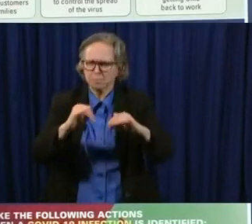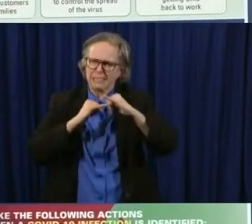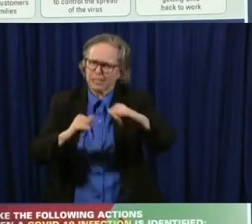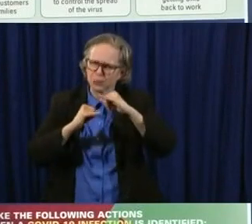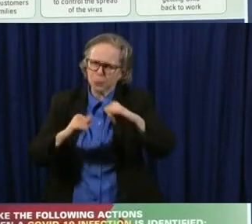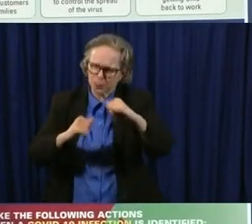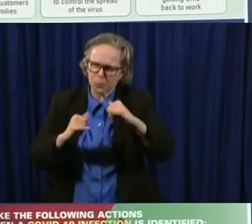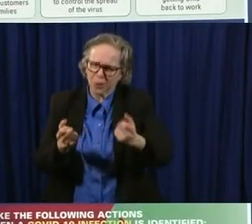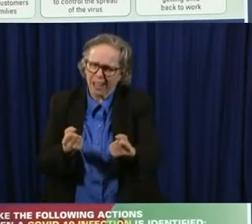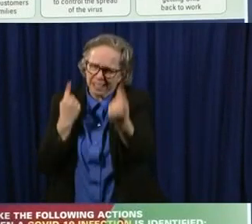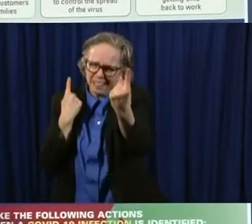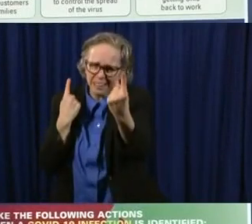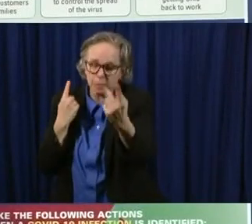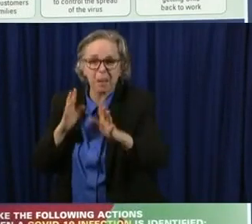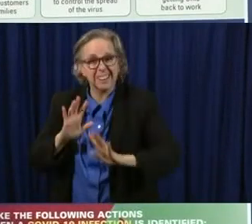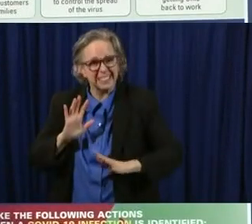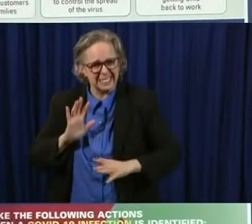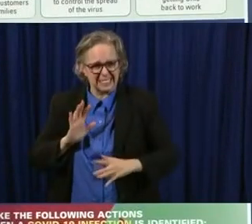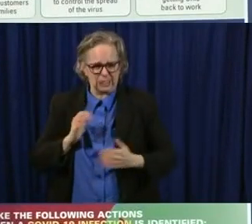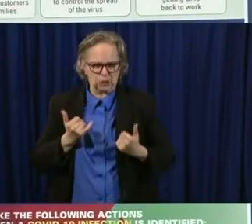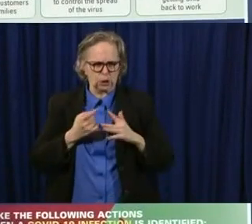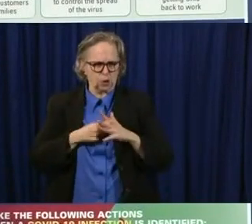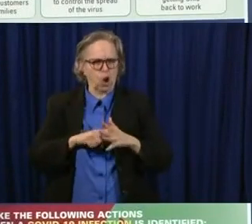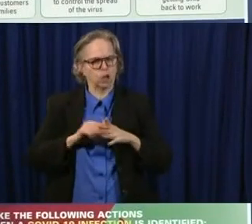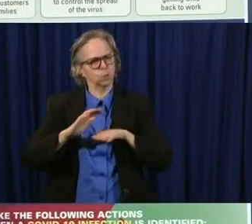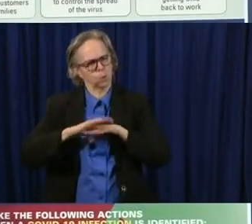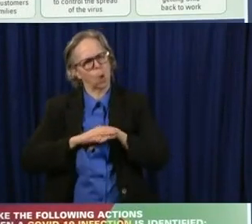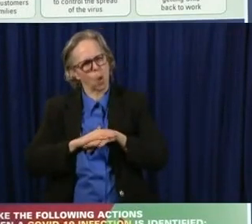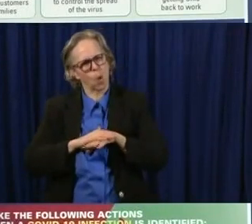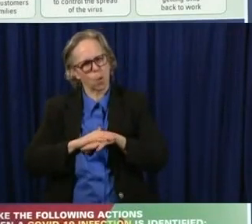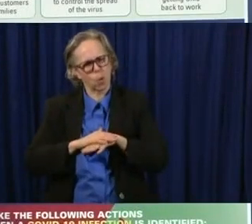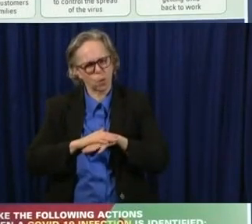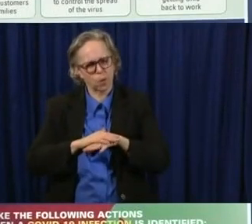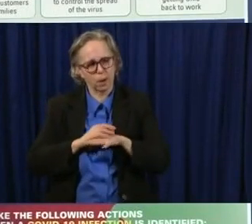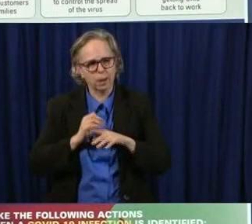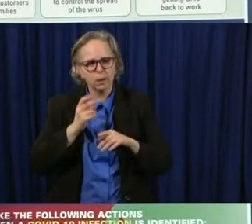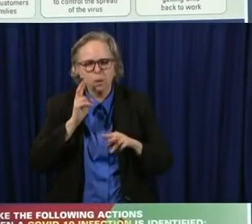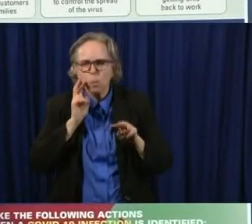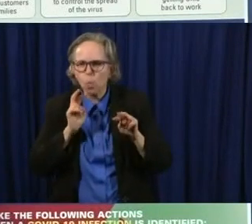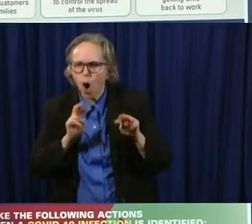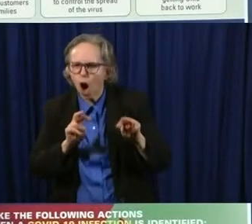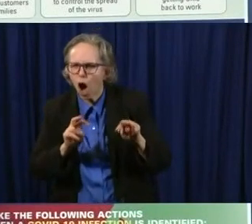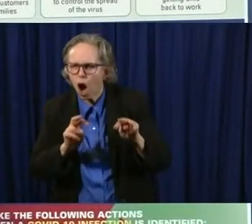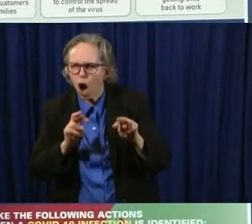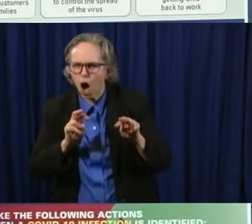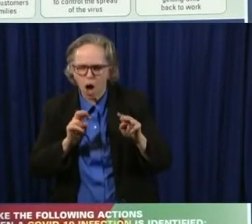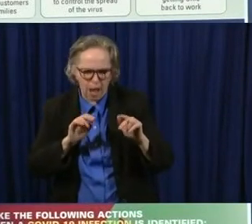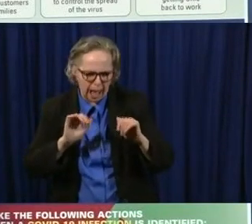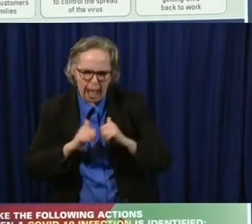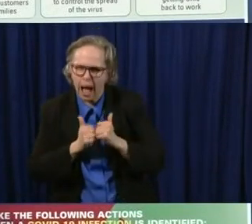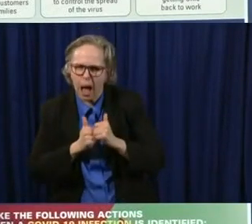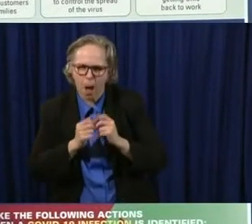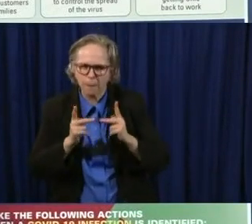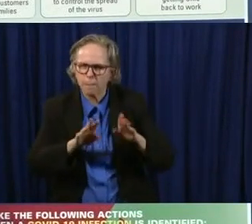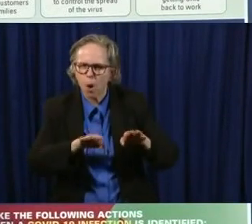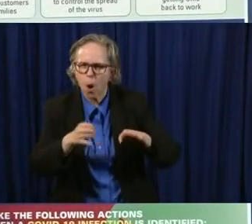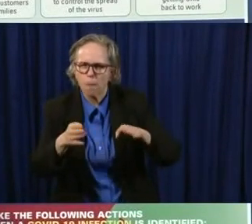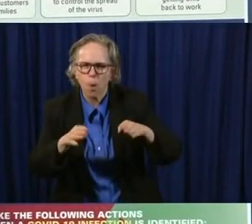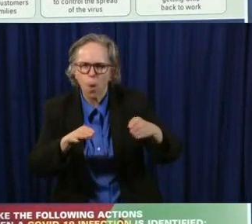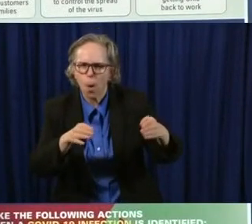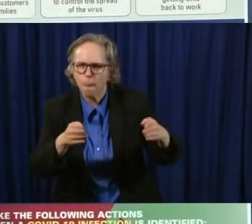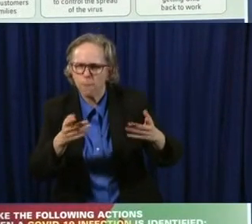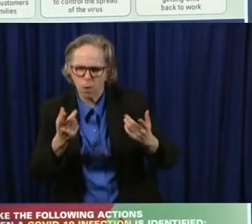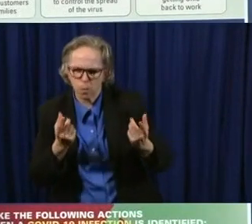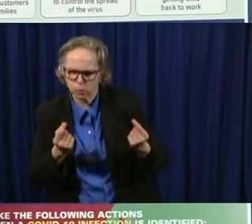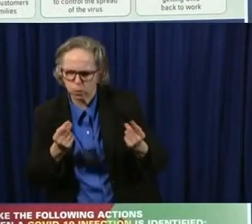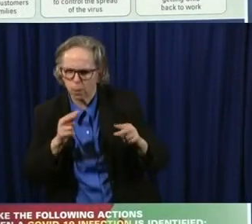got to see how we're doing with these numbers. We've got to watch it for a few weeks. Uh, but we've already started conversations,